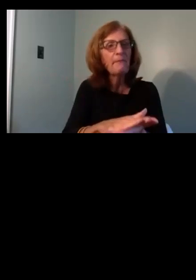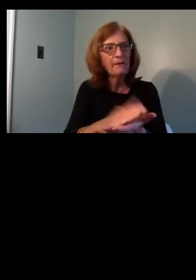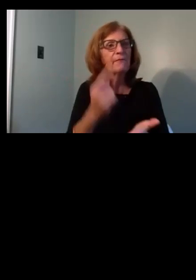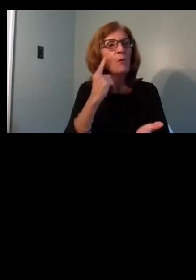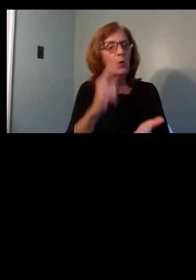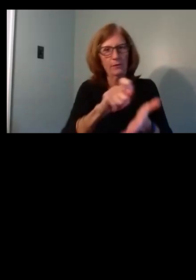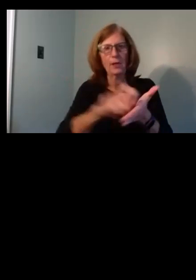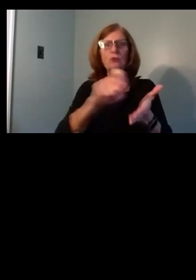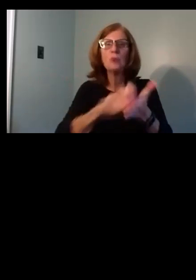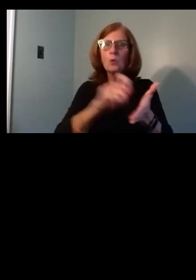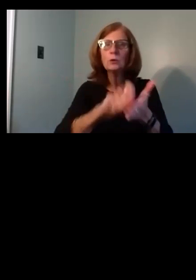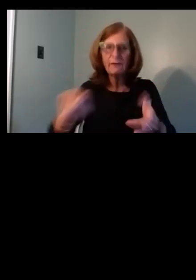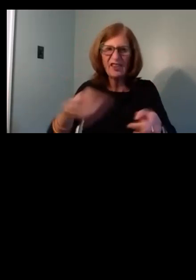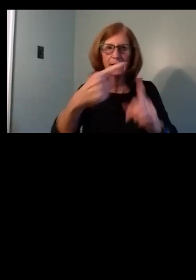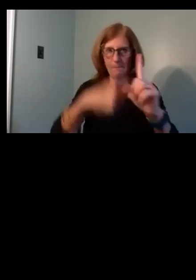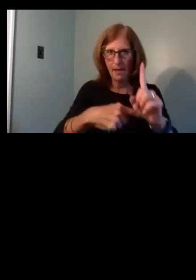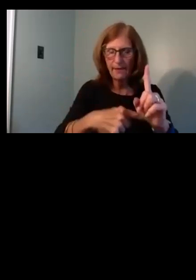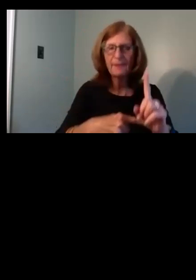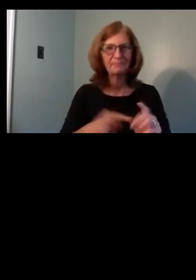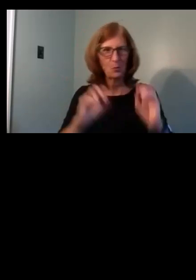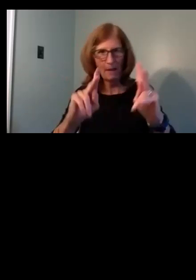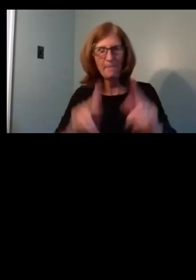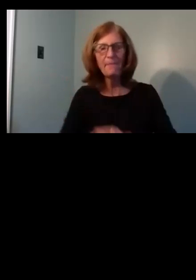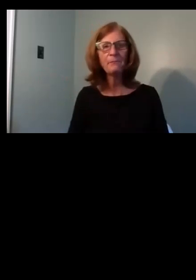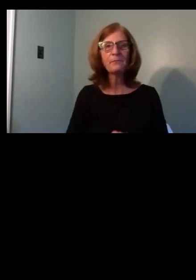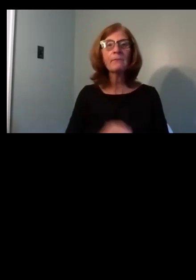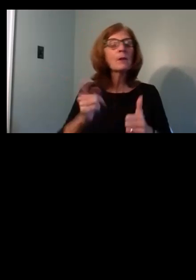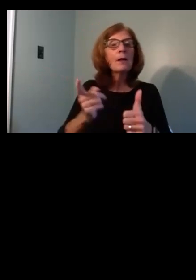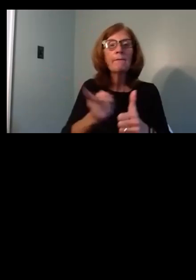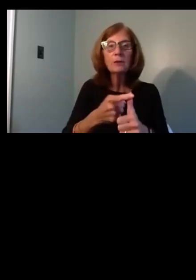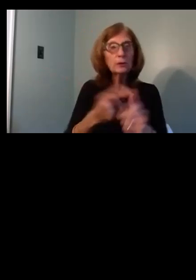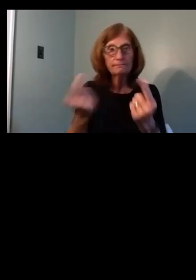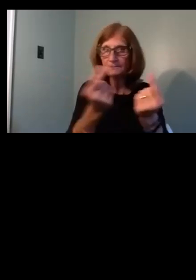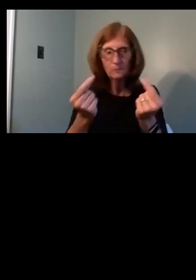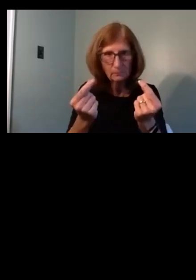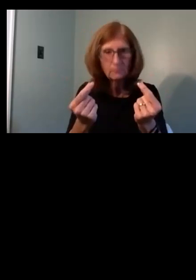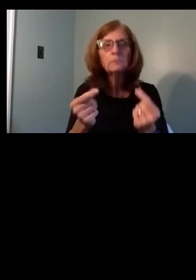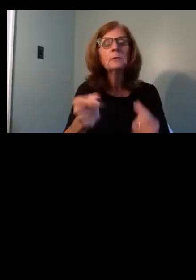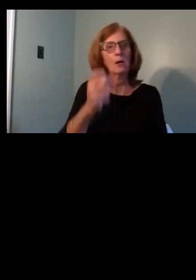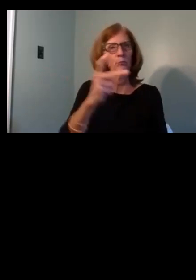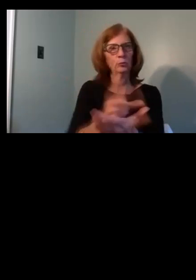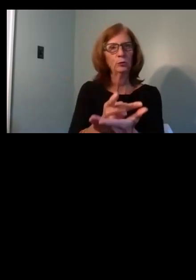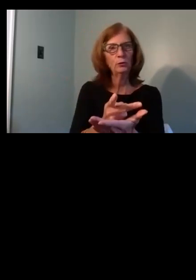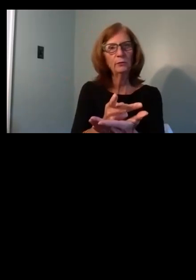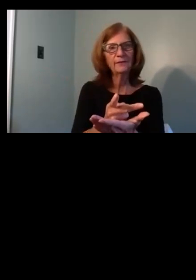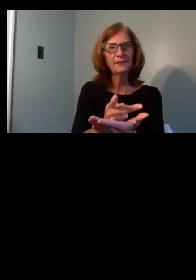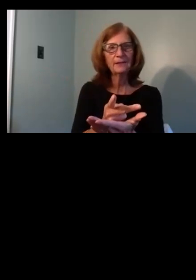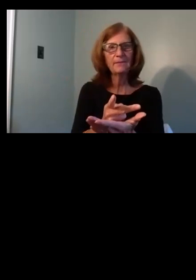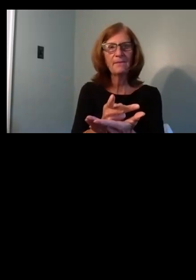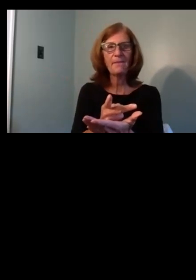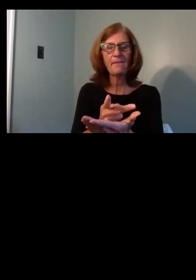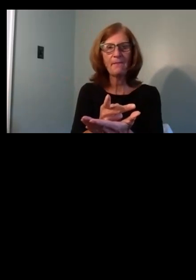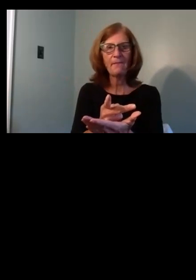uh this month's meeting the minutes for this month's meeting our first order of business is to approve the